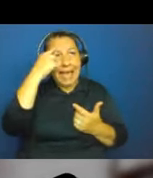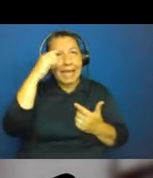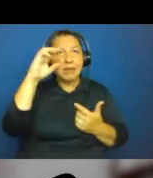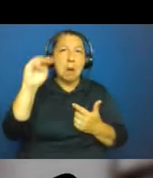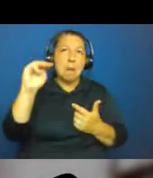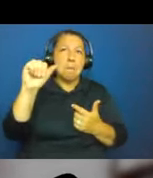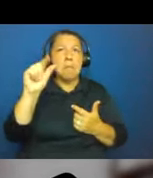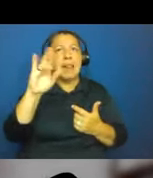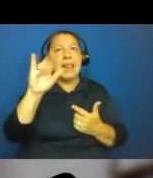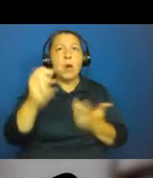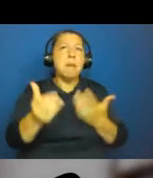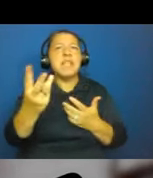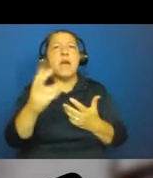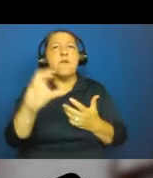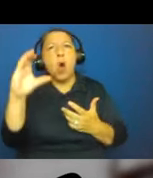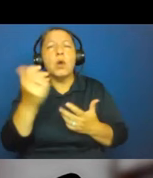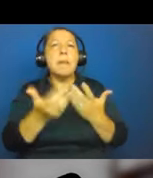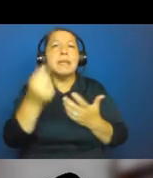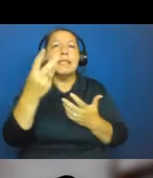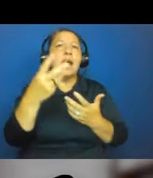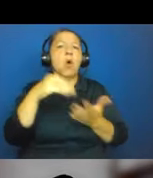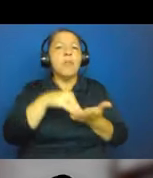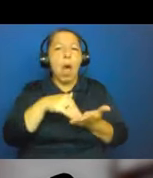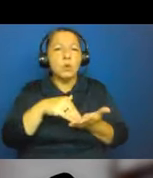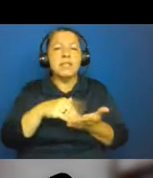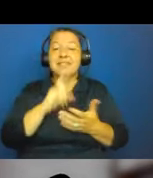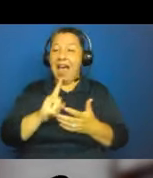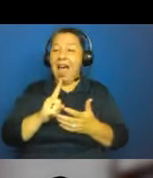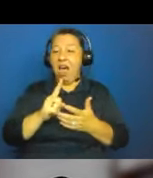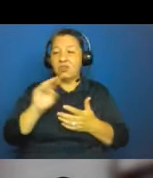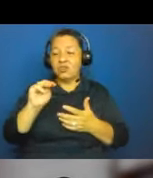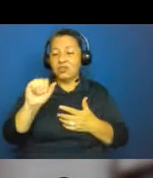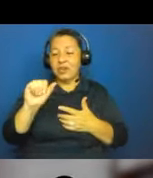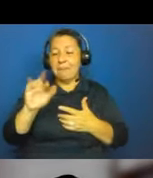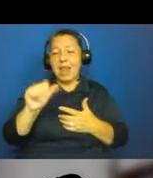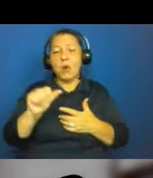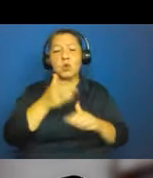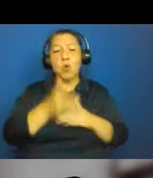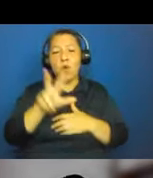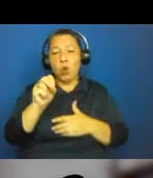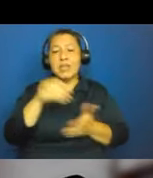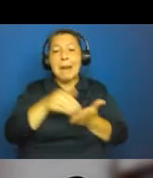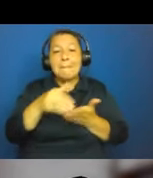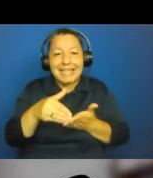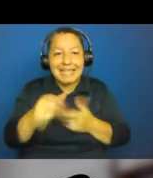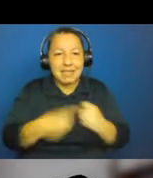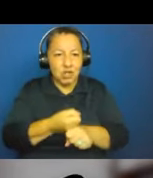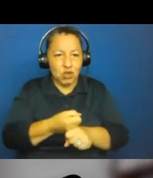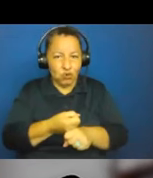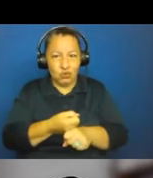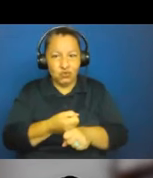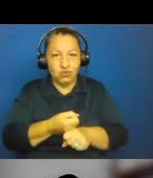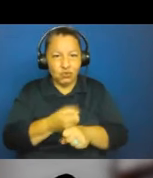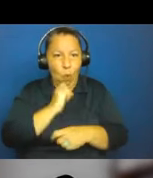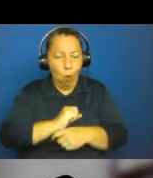several thousand years old. In fact, malaria is over 30 million years old. The form of malaria that affects humans probably left